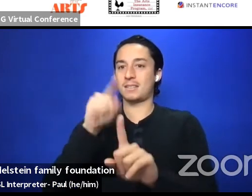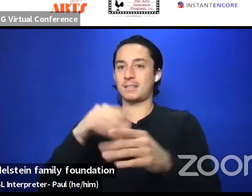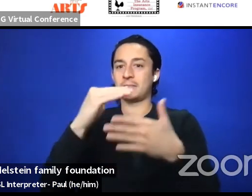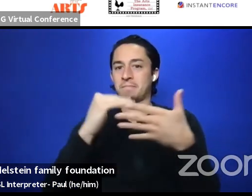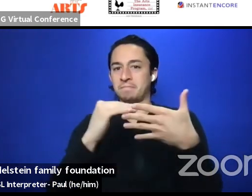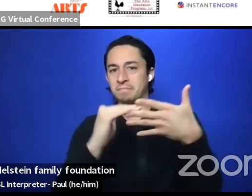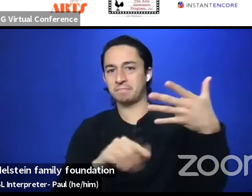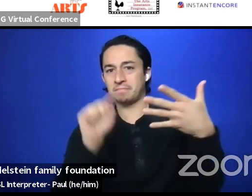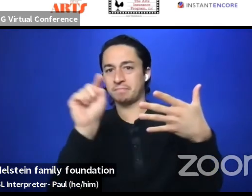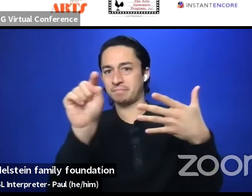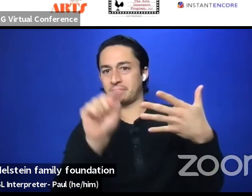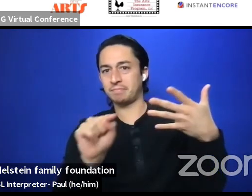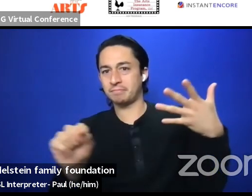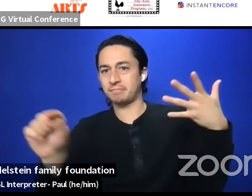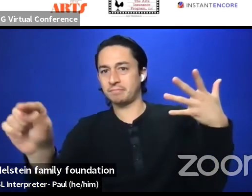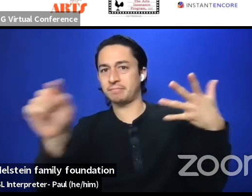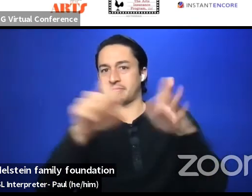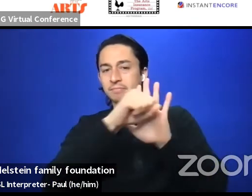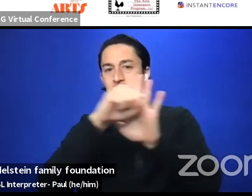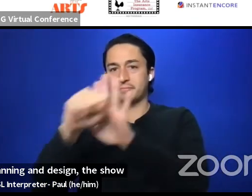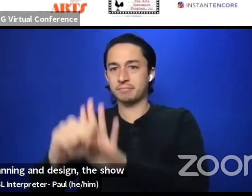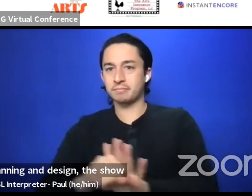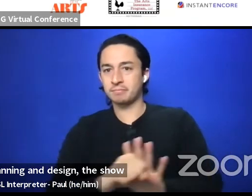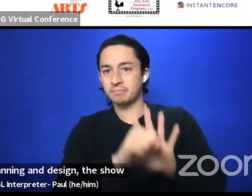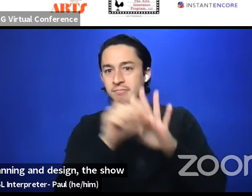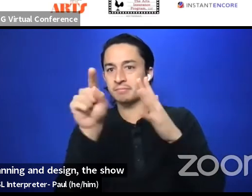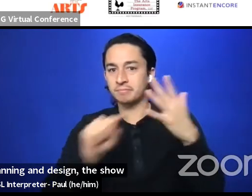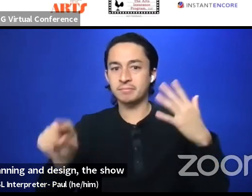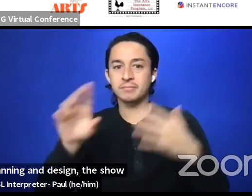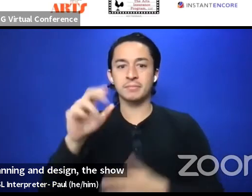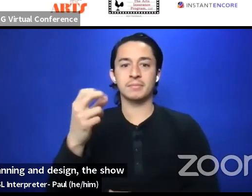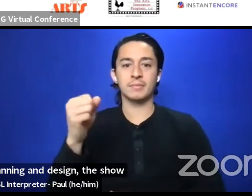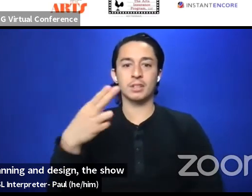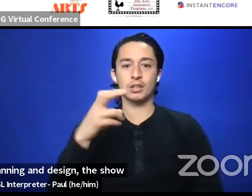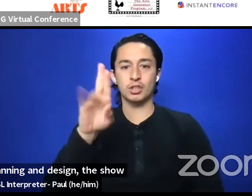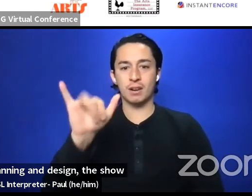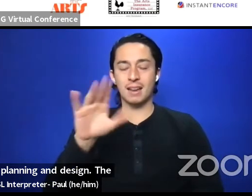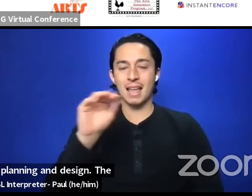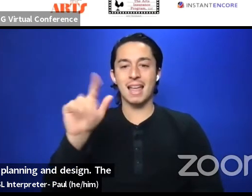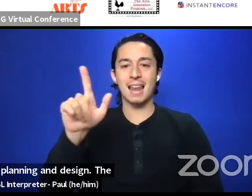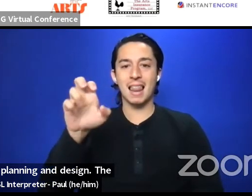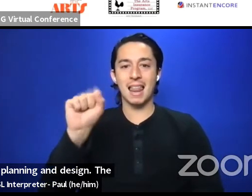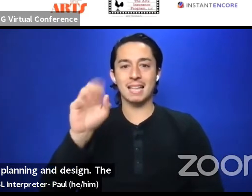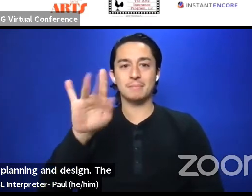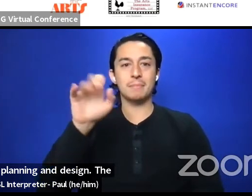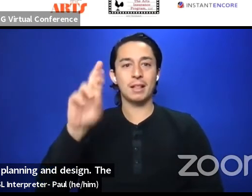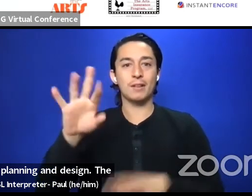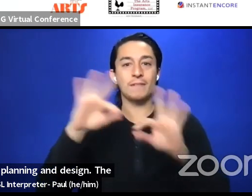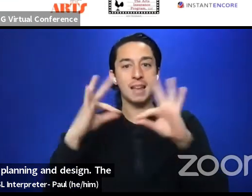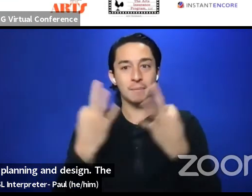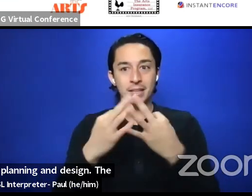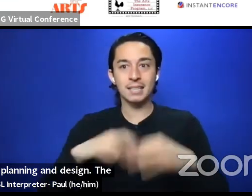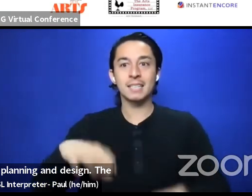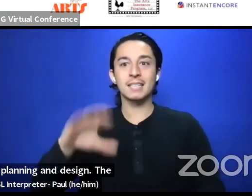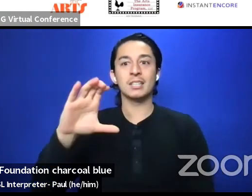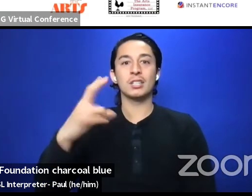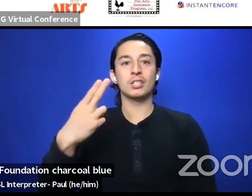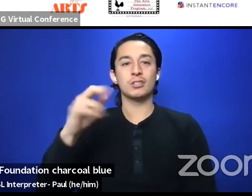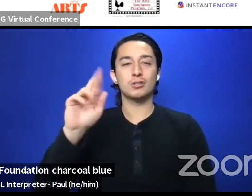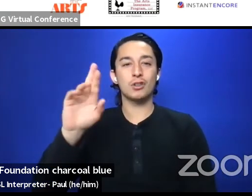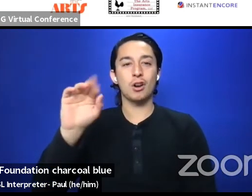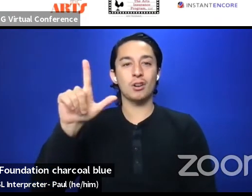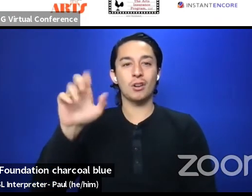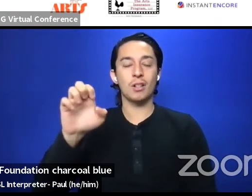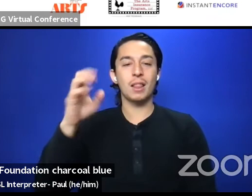Associates Theater Planning and Design, the Sherry and Les Biller Family Foundation, Charcoal Blue, New York City